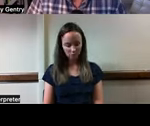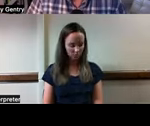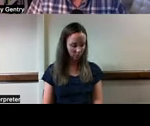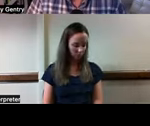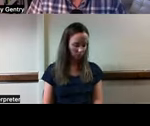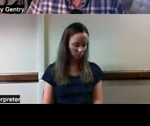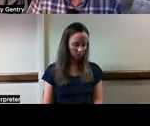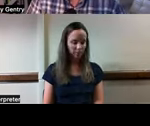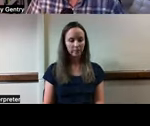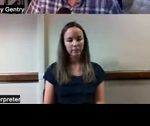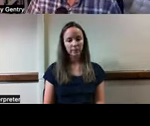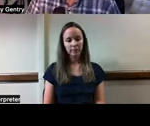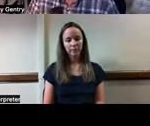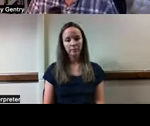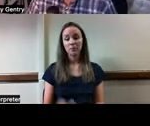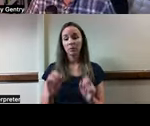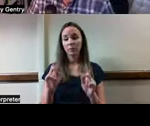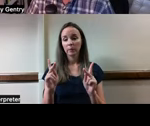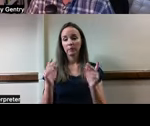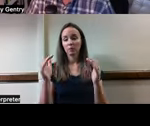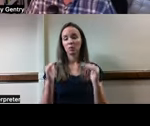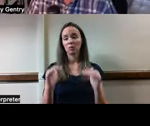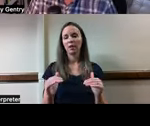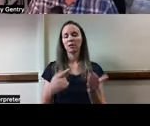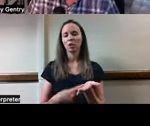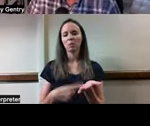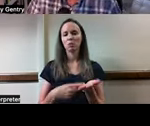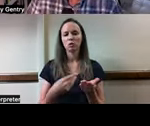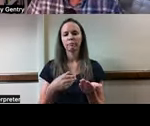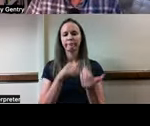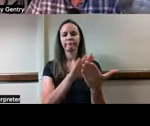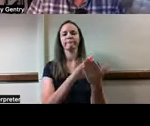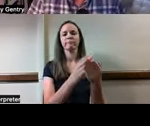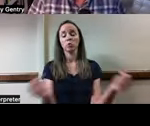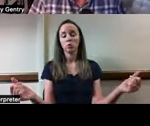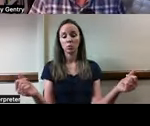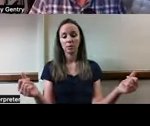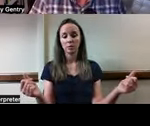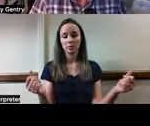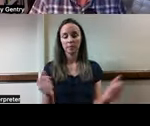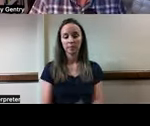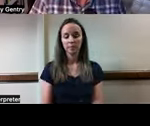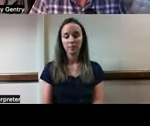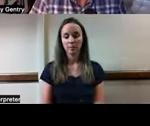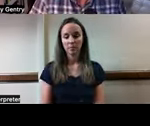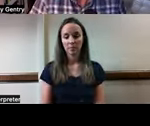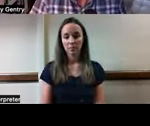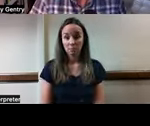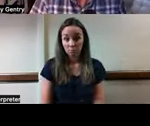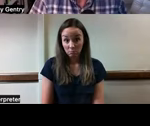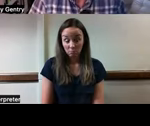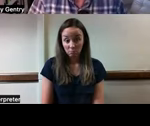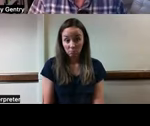And let's move on to the solution part of this question. What possible